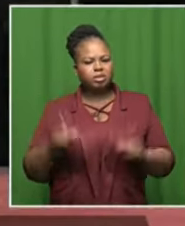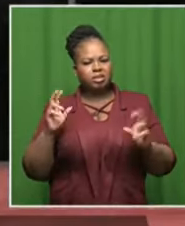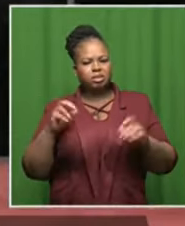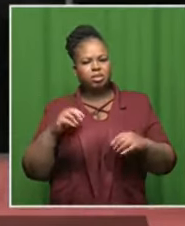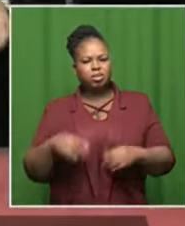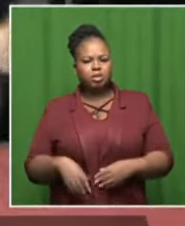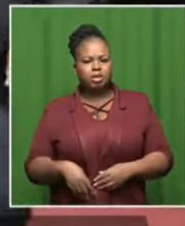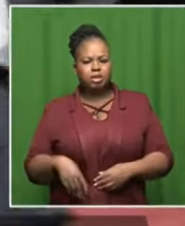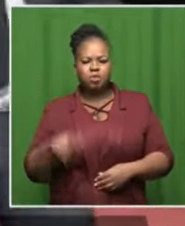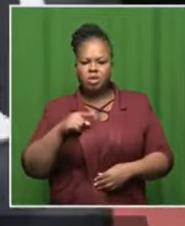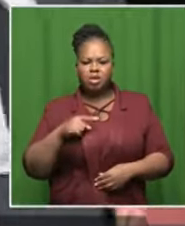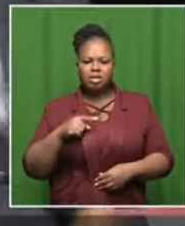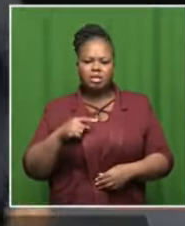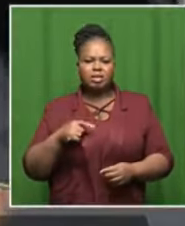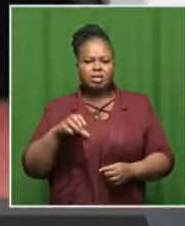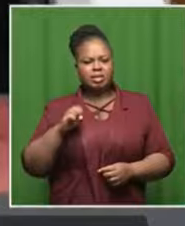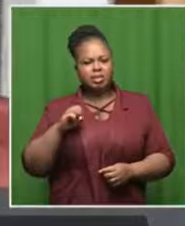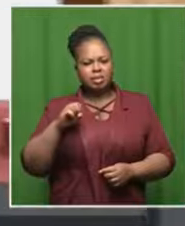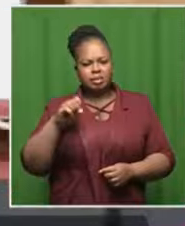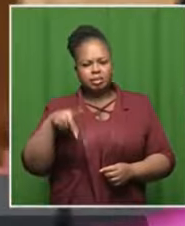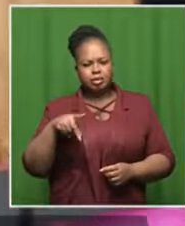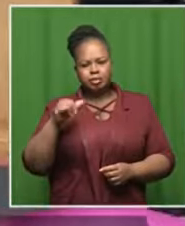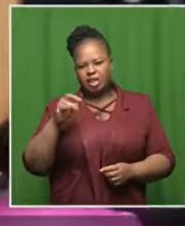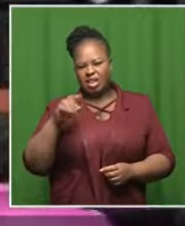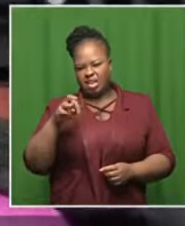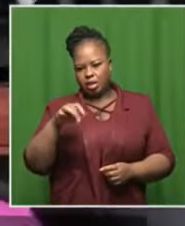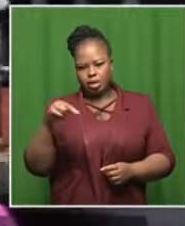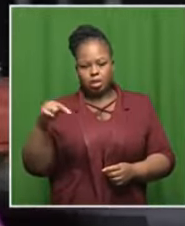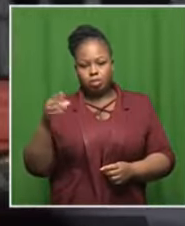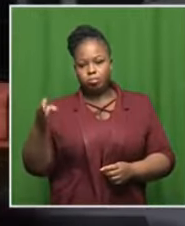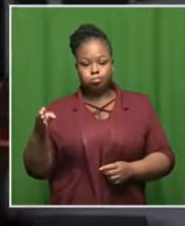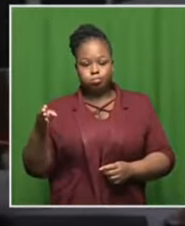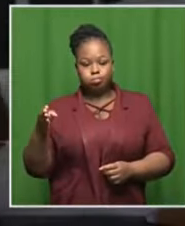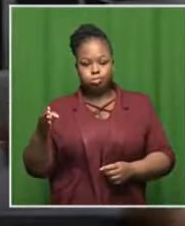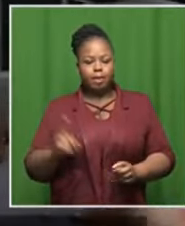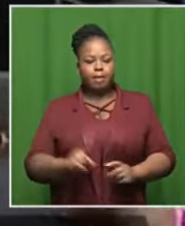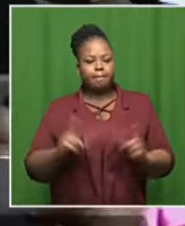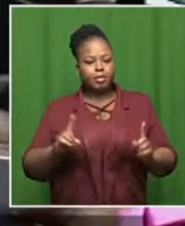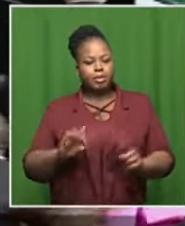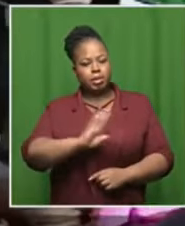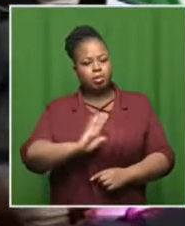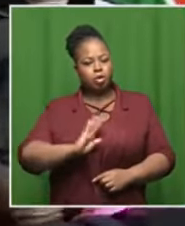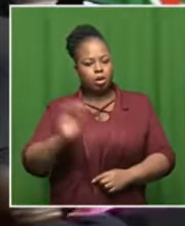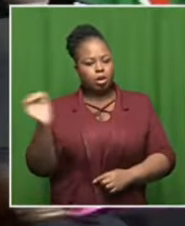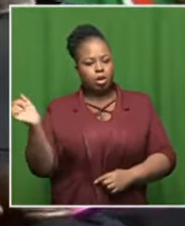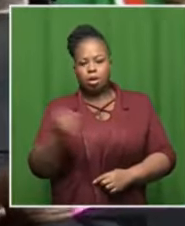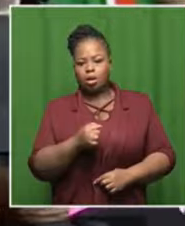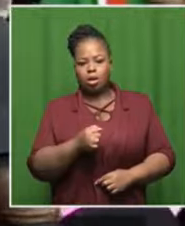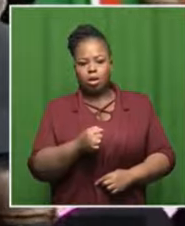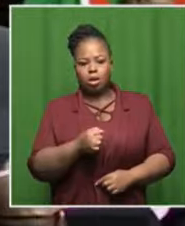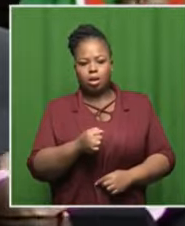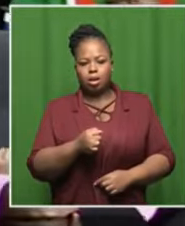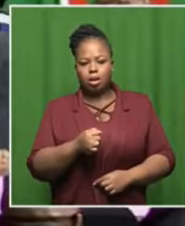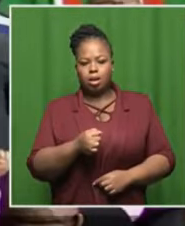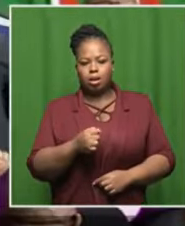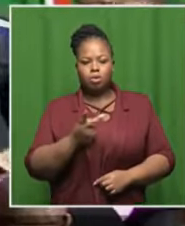the question has been a spinning has been there but in terms of the board that has been appointed and also